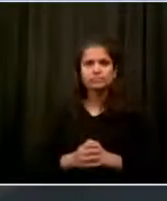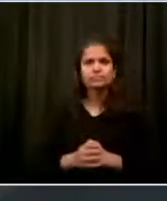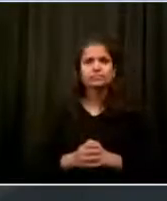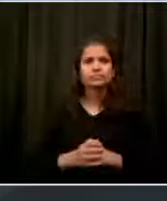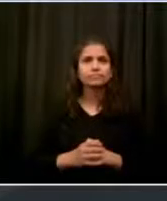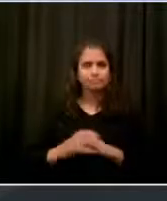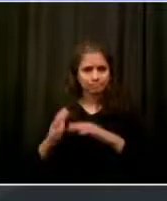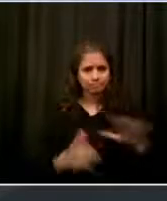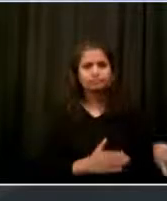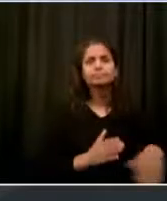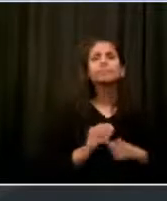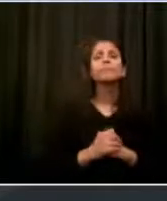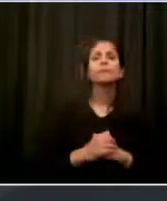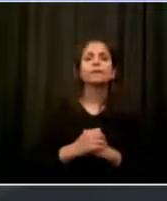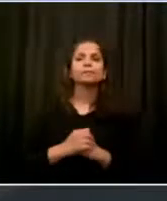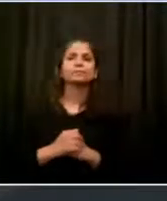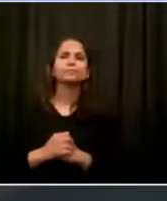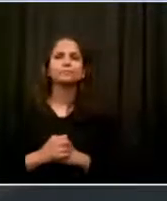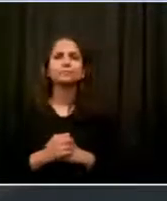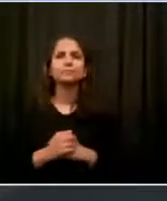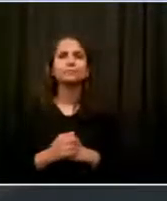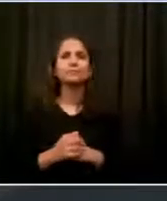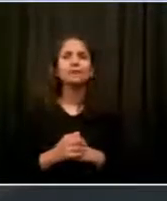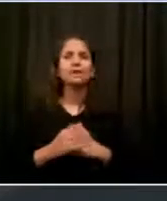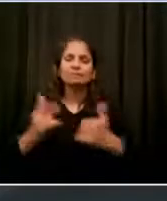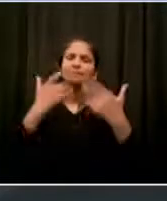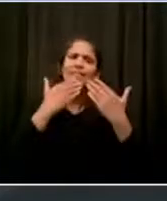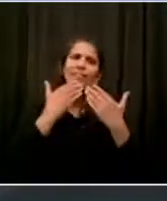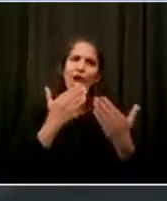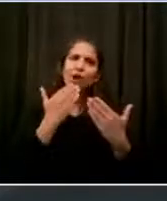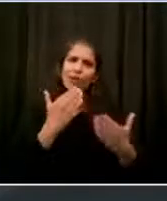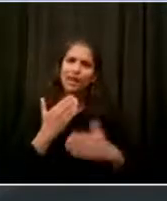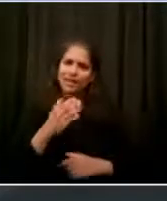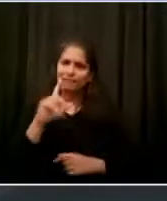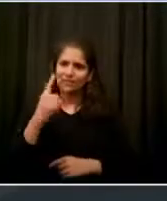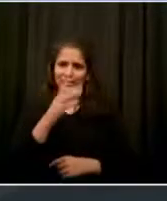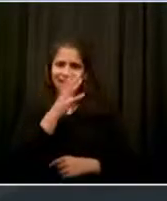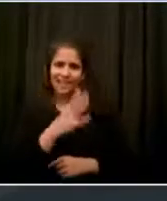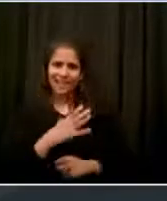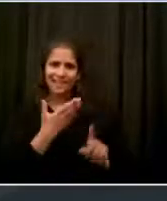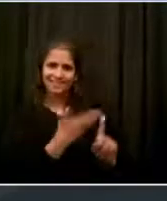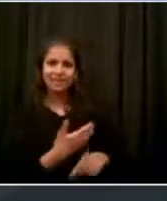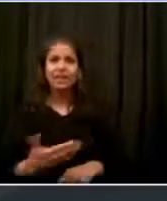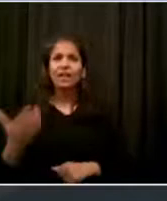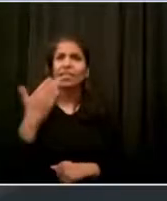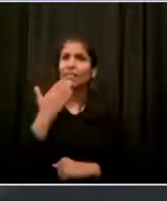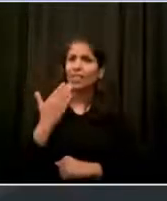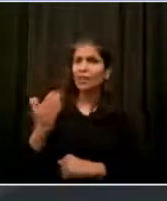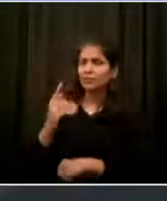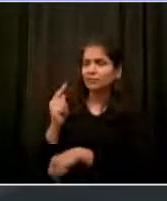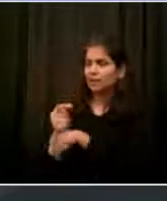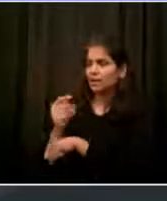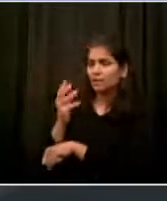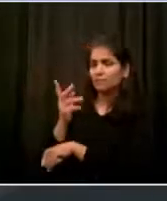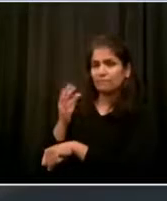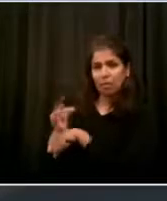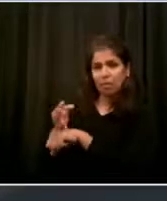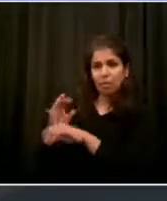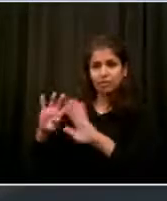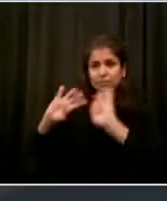Thank you to our first lady, to all the members of the task force. They are working constantly and I mean constantly.